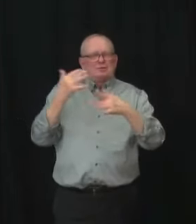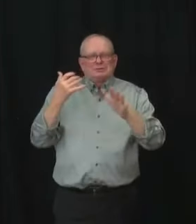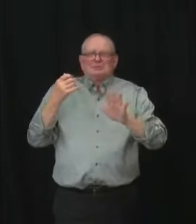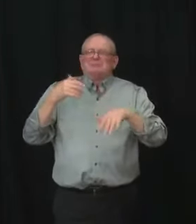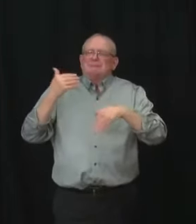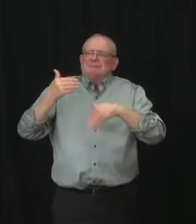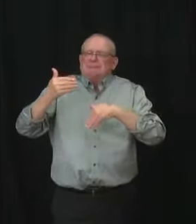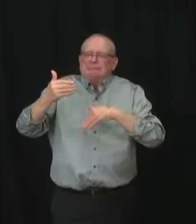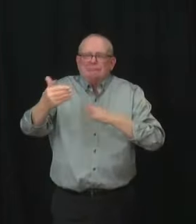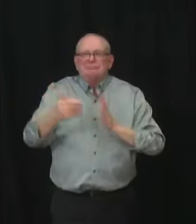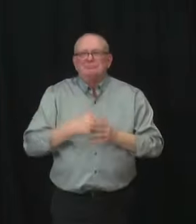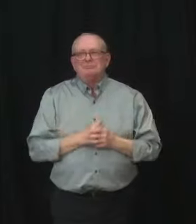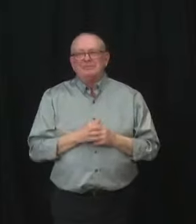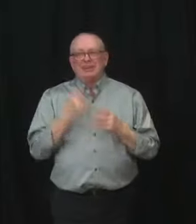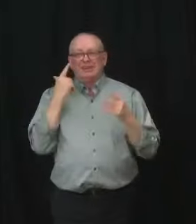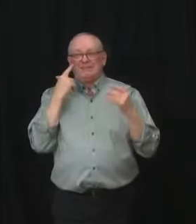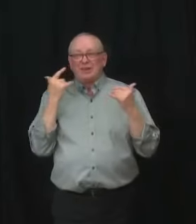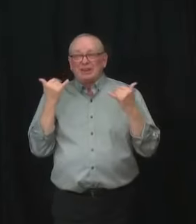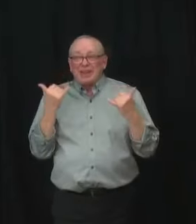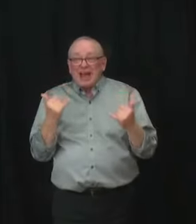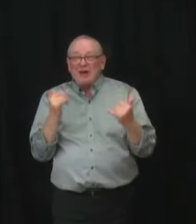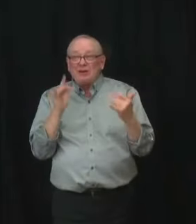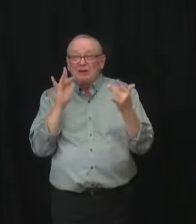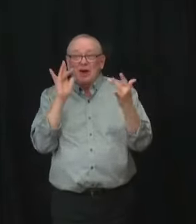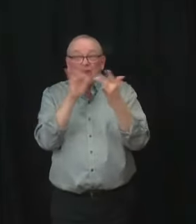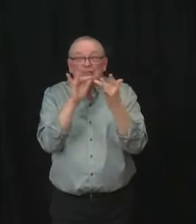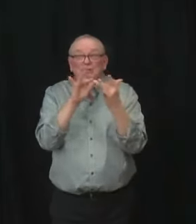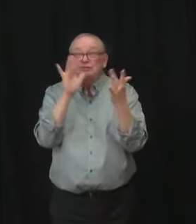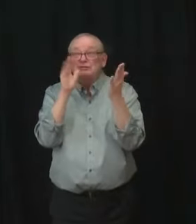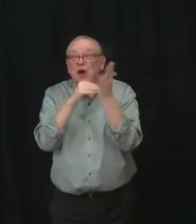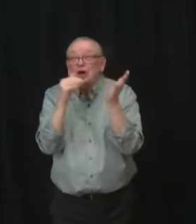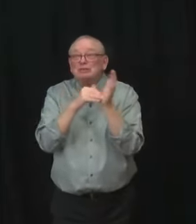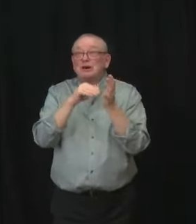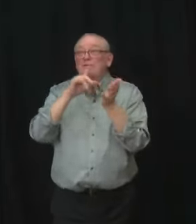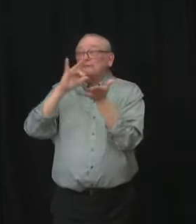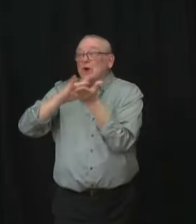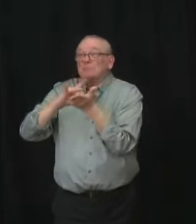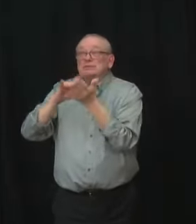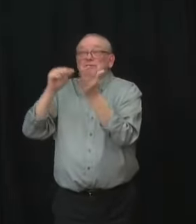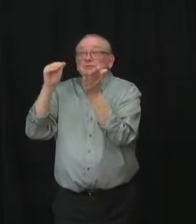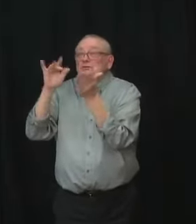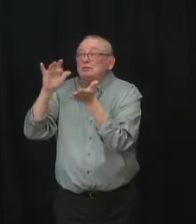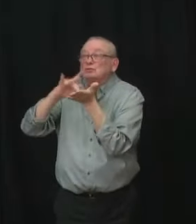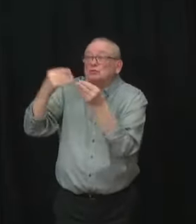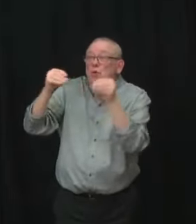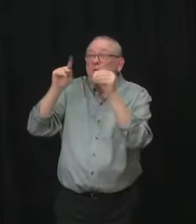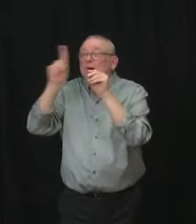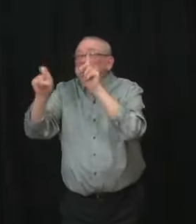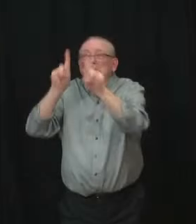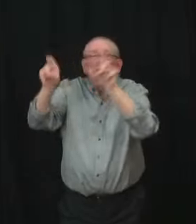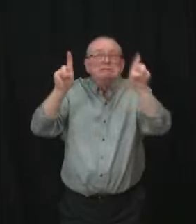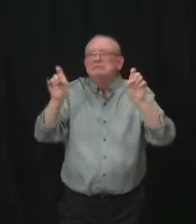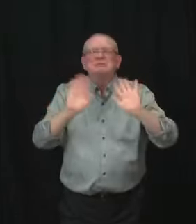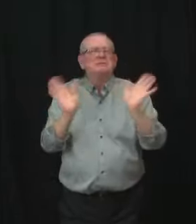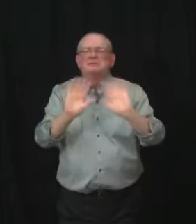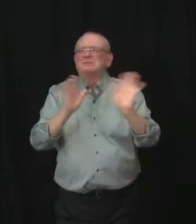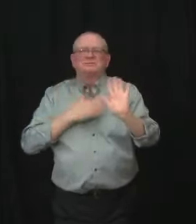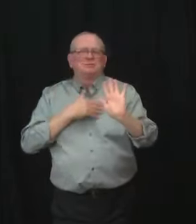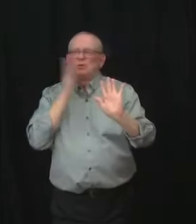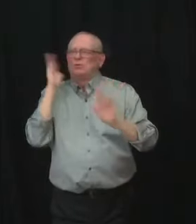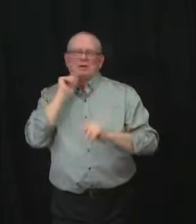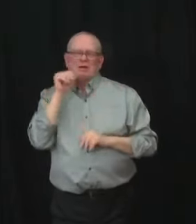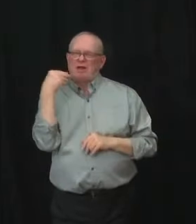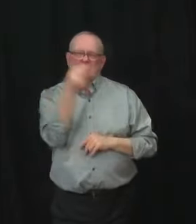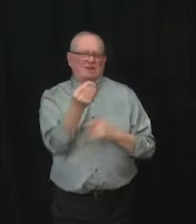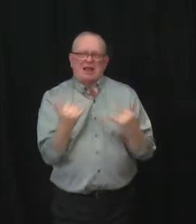pharmacies or physicians directly to get a prescription for Paxlovid, as they will be unable to give it to you. And